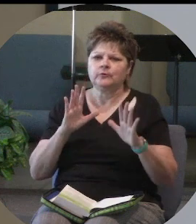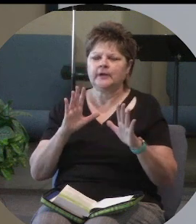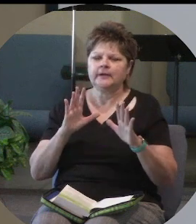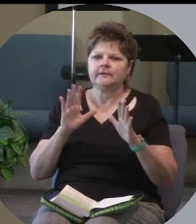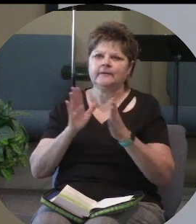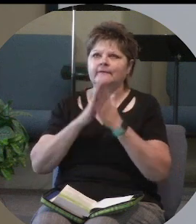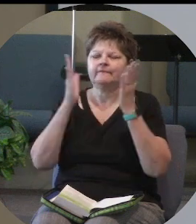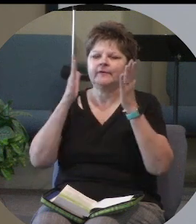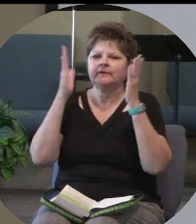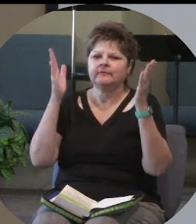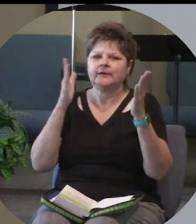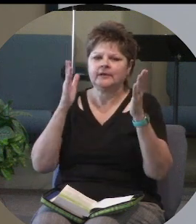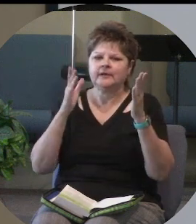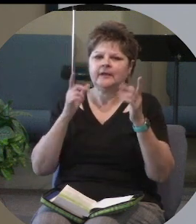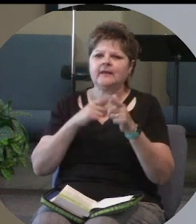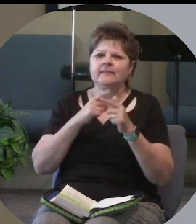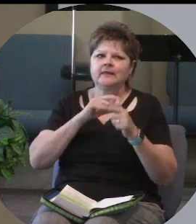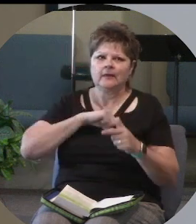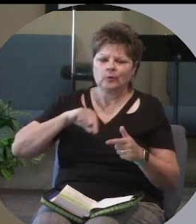scared and ran.